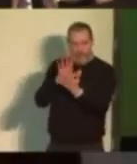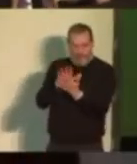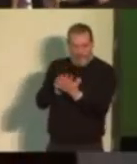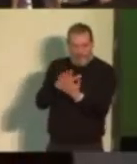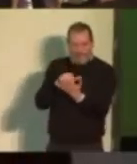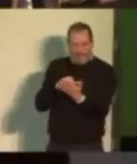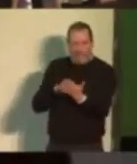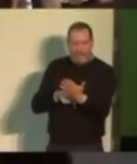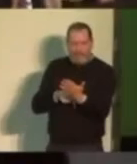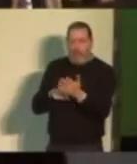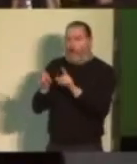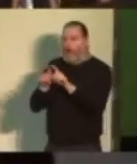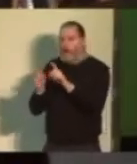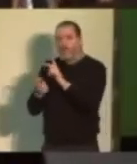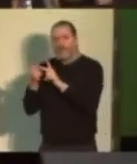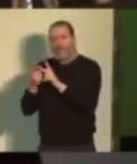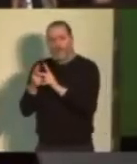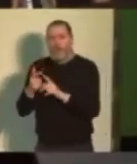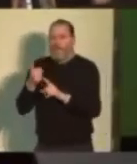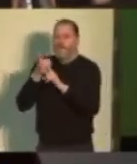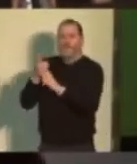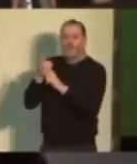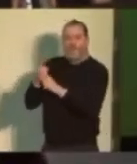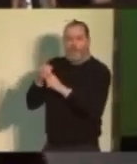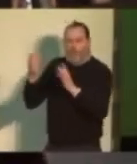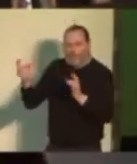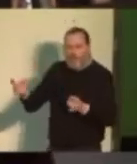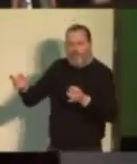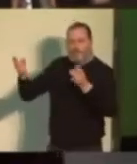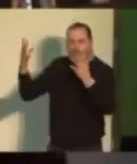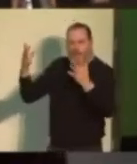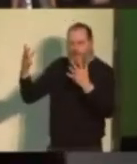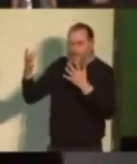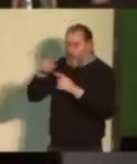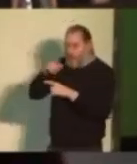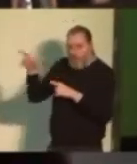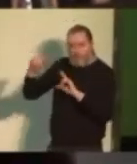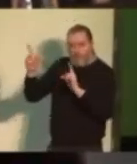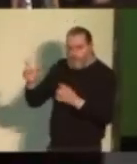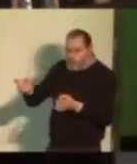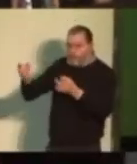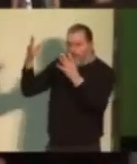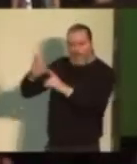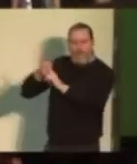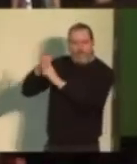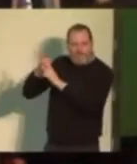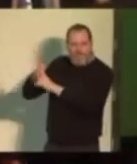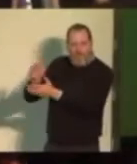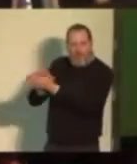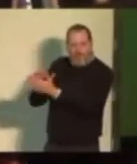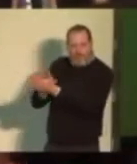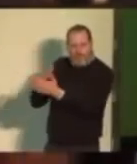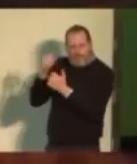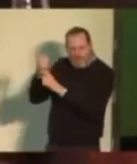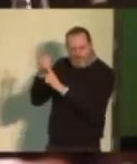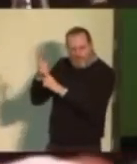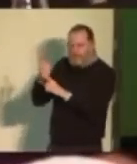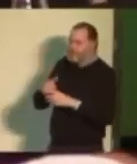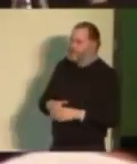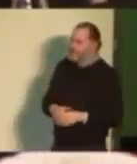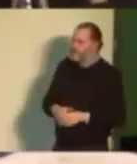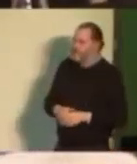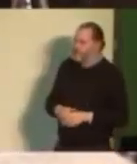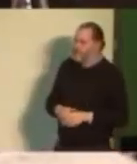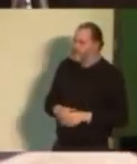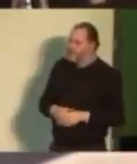Support your picket lines, wherever they are. We've just had announcements this